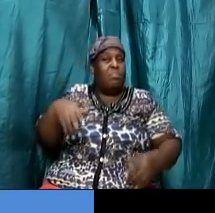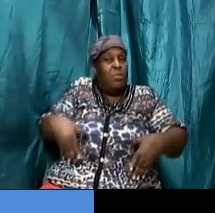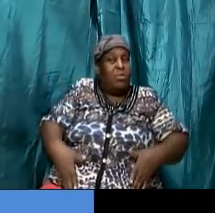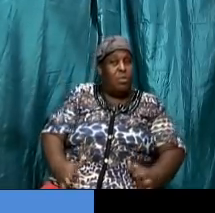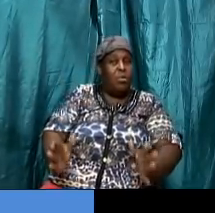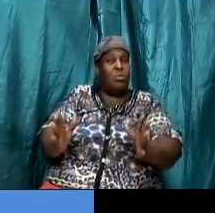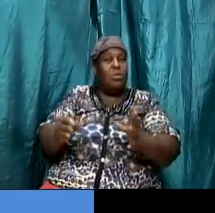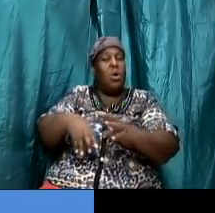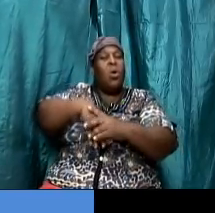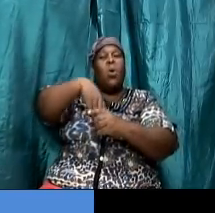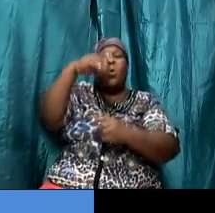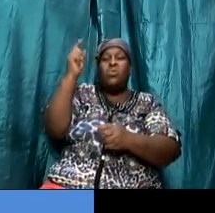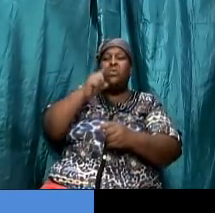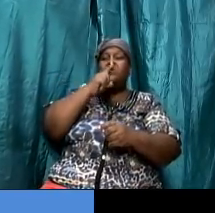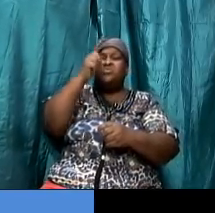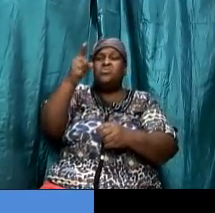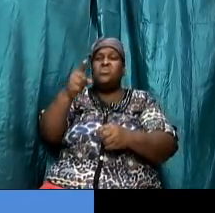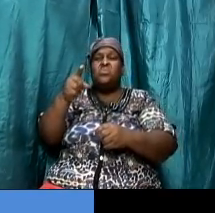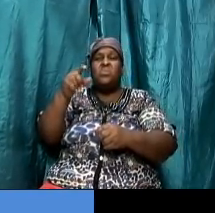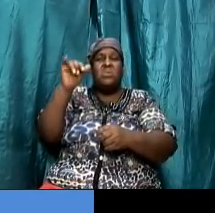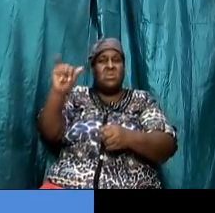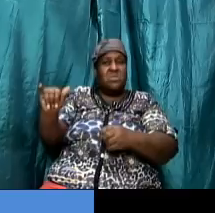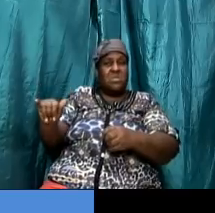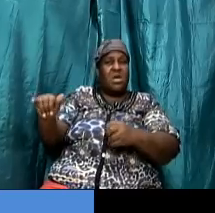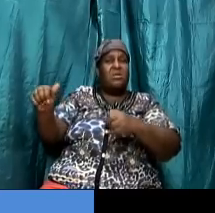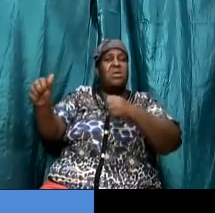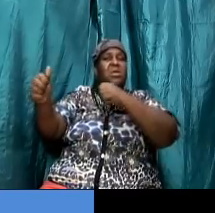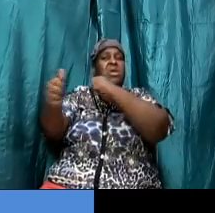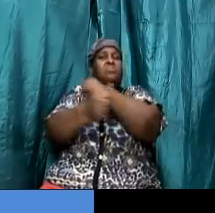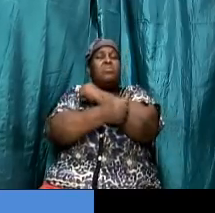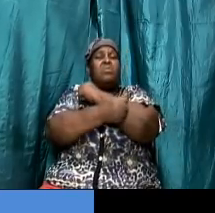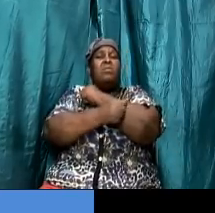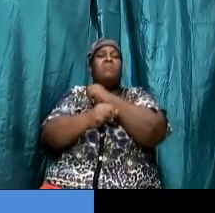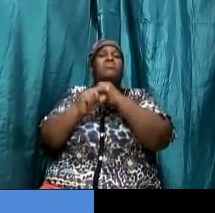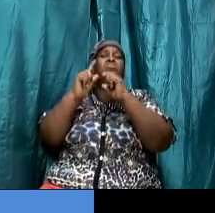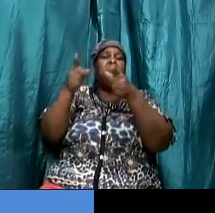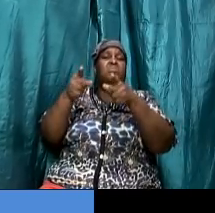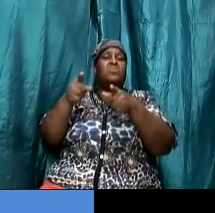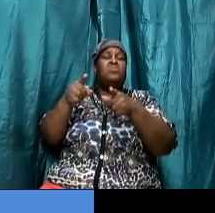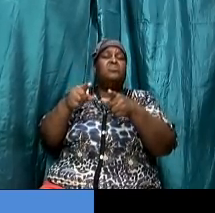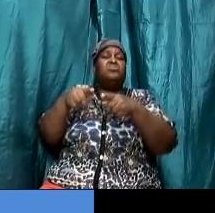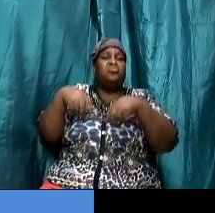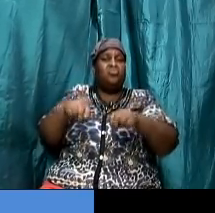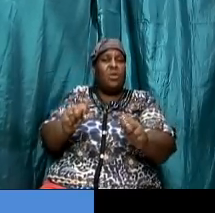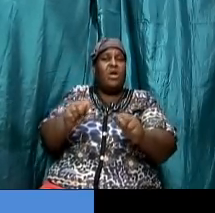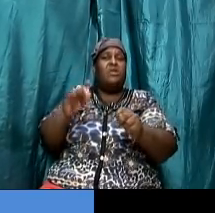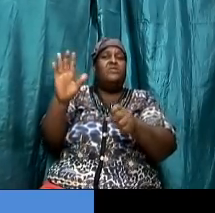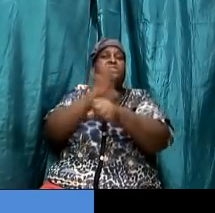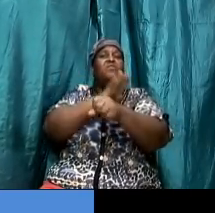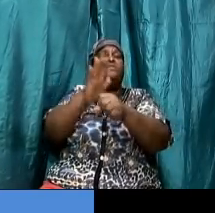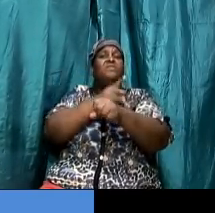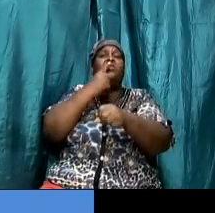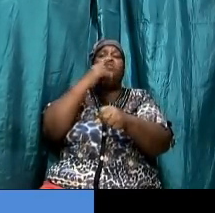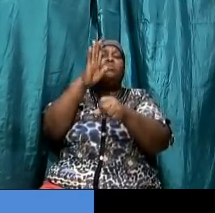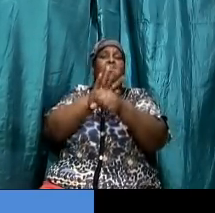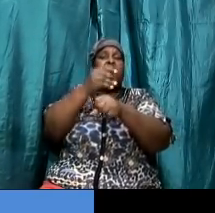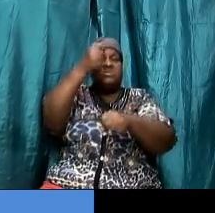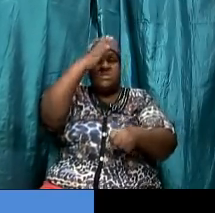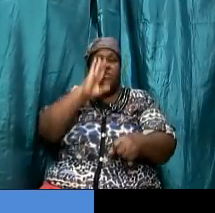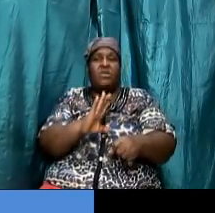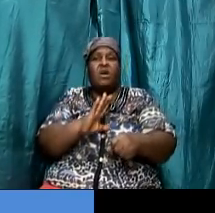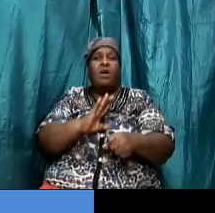abraham went in on isaac trying to fulfill the promise of god which he could not have done